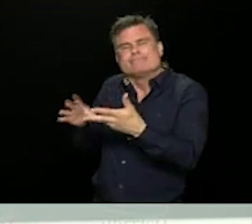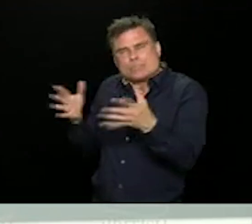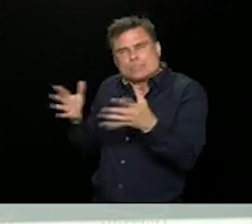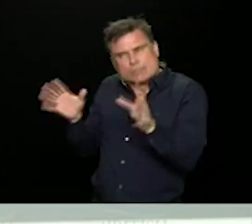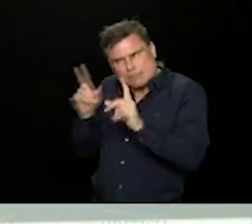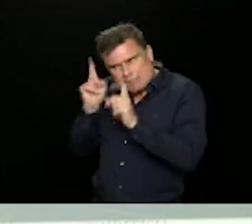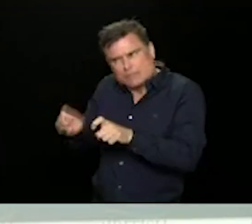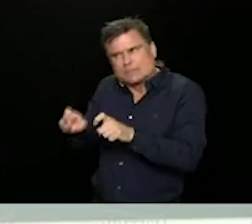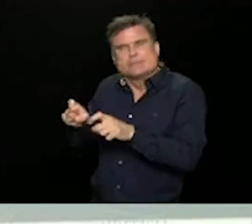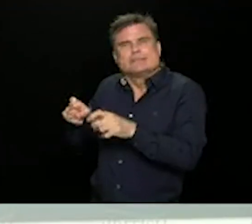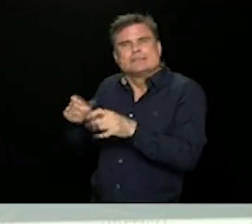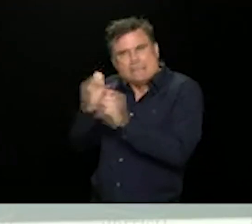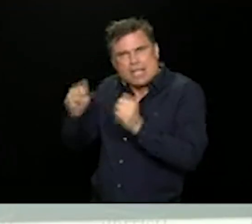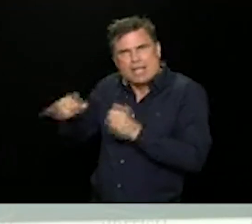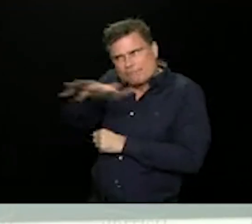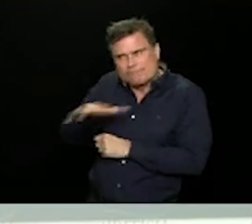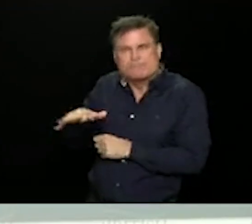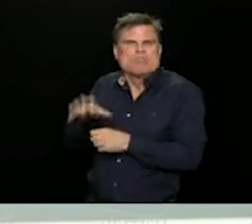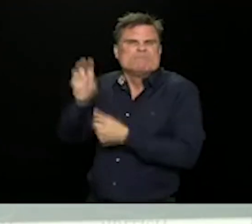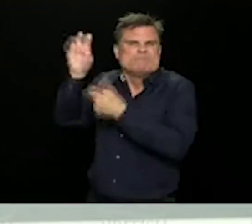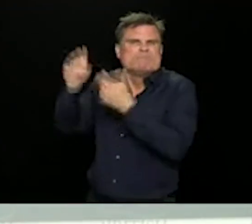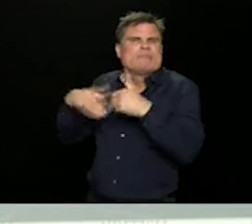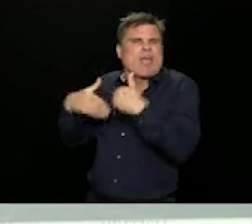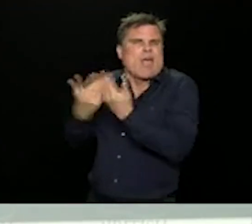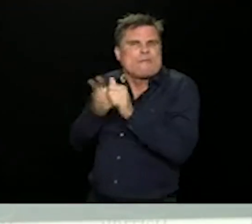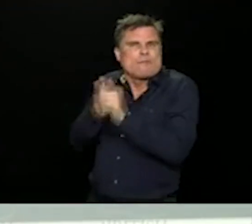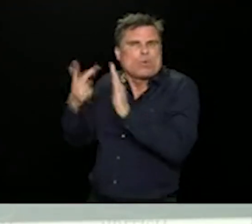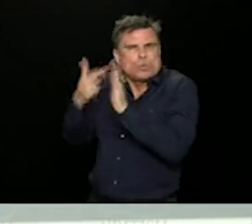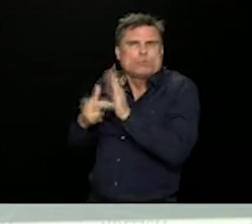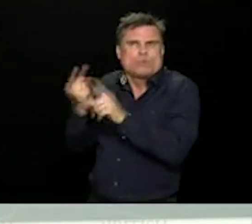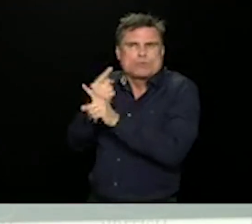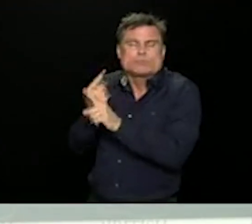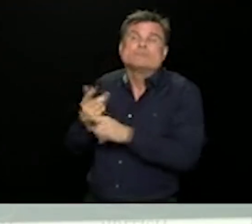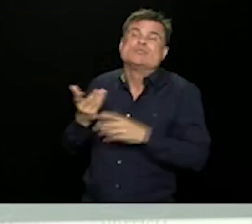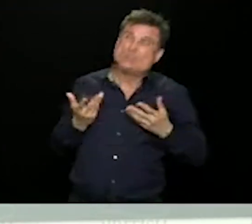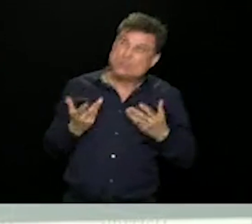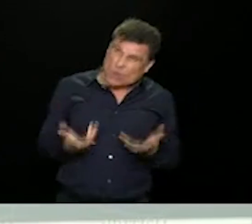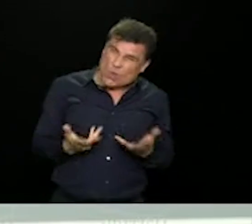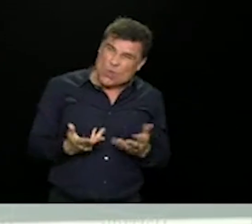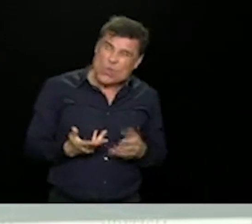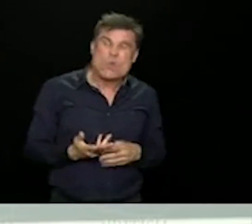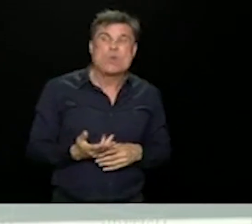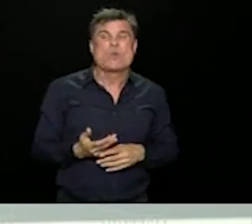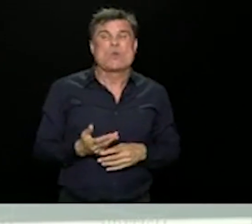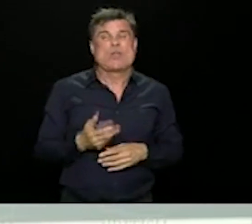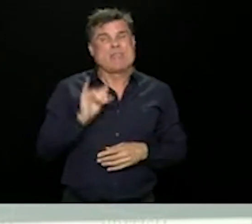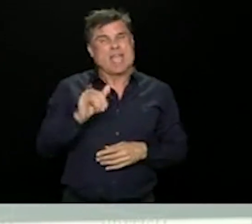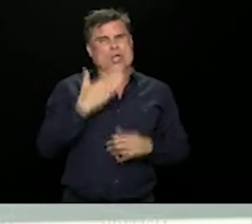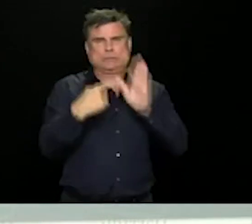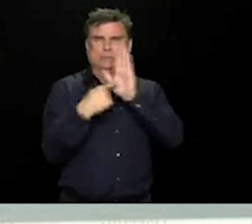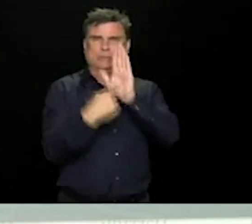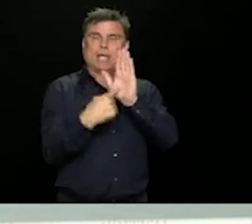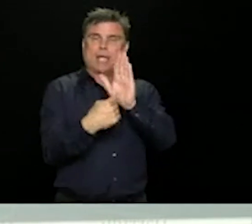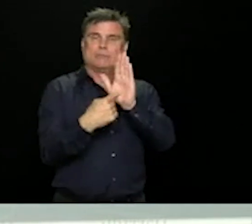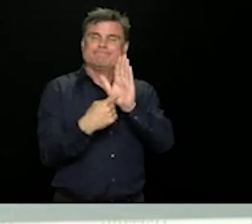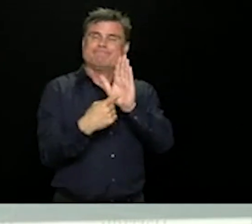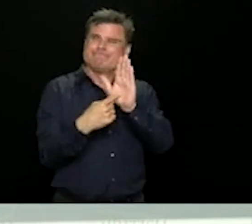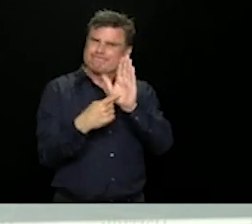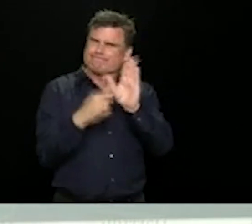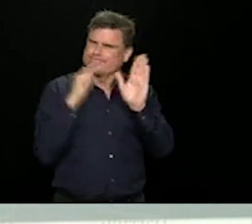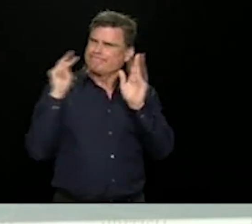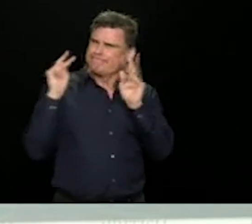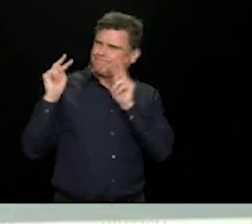there was a customer who were exposed in that situation. I do know that our public health team